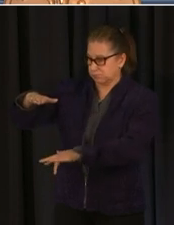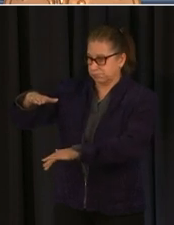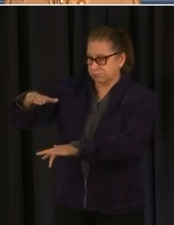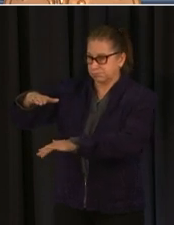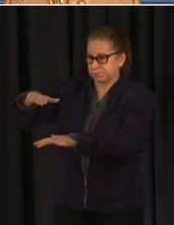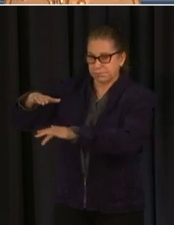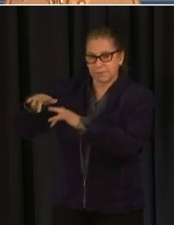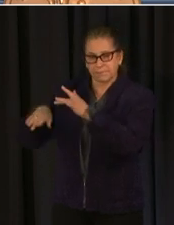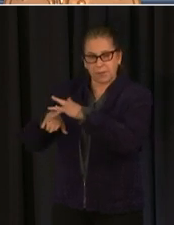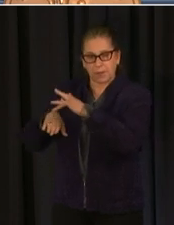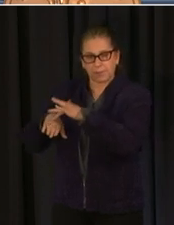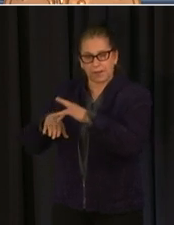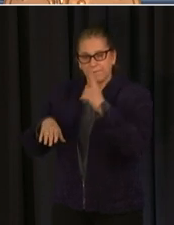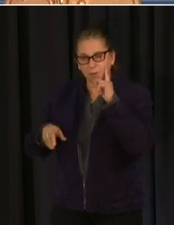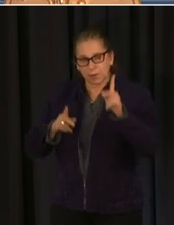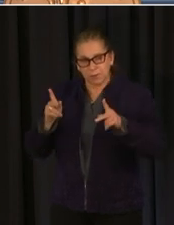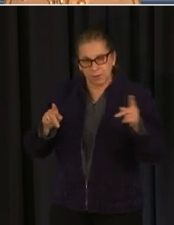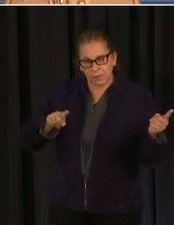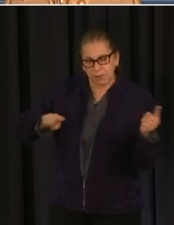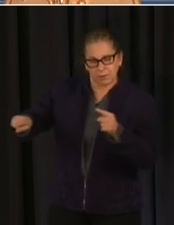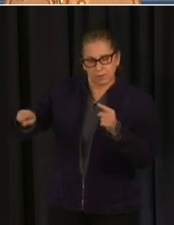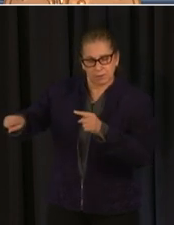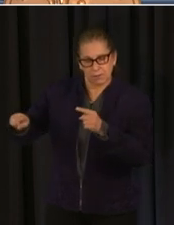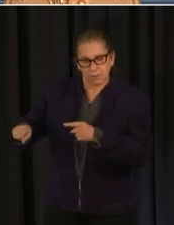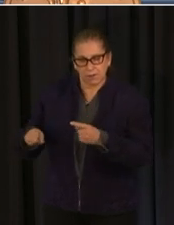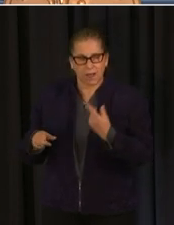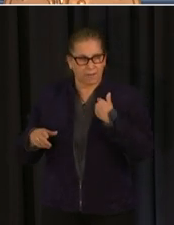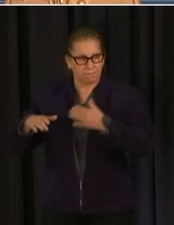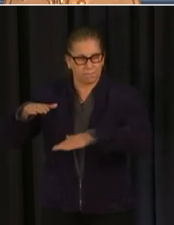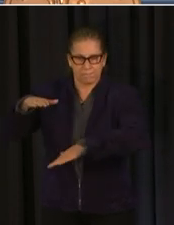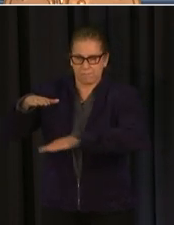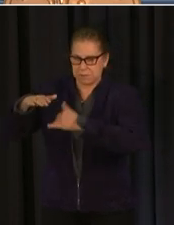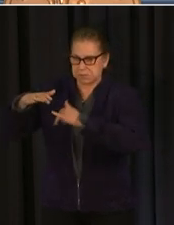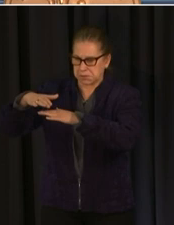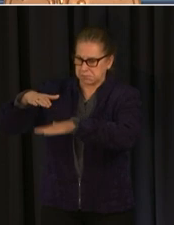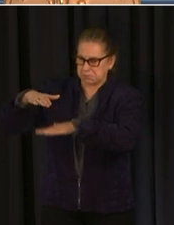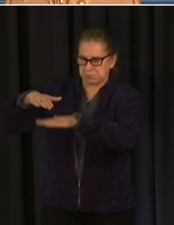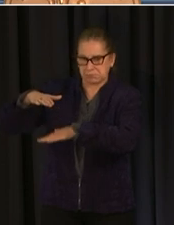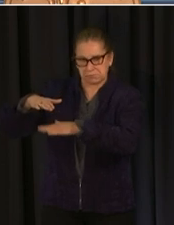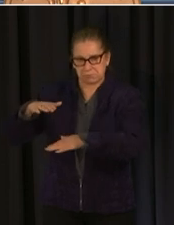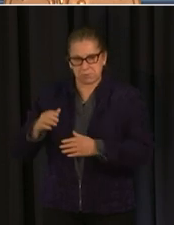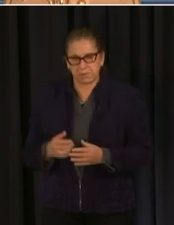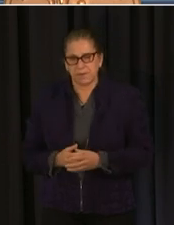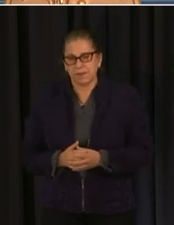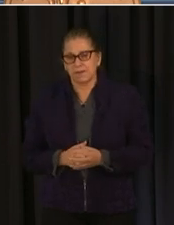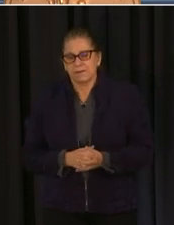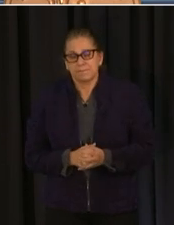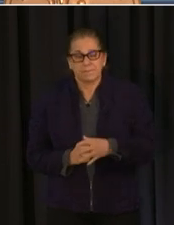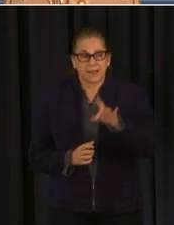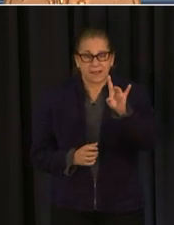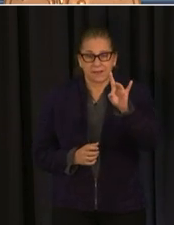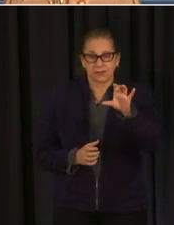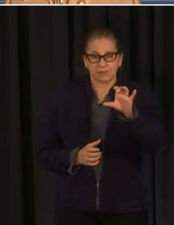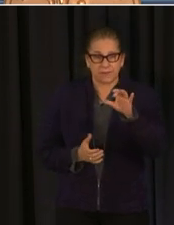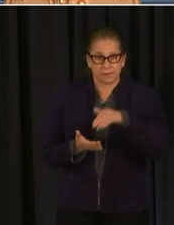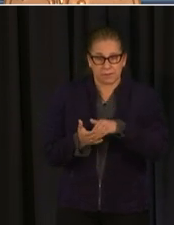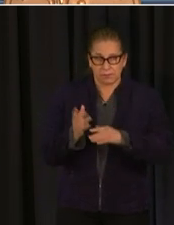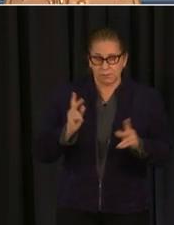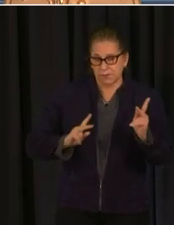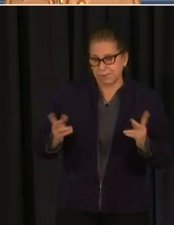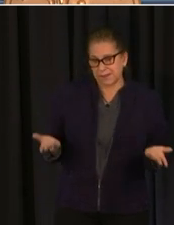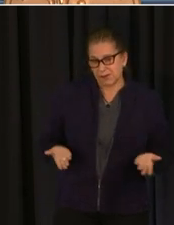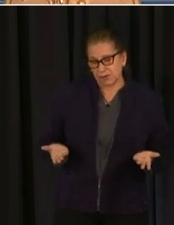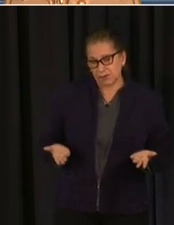to answer to call the call and as you can see over 800 000 people have also opted